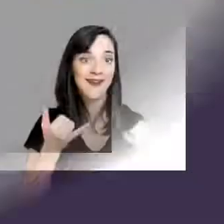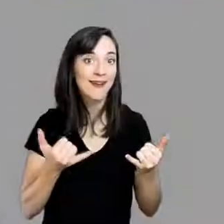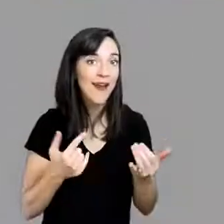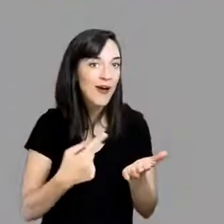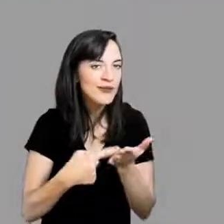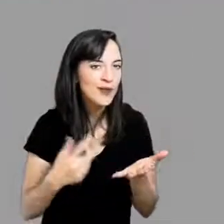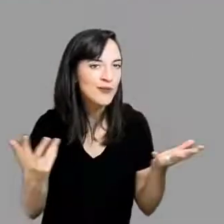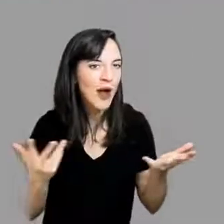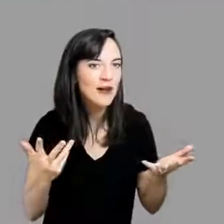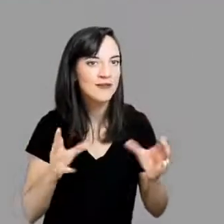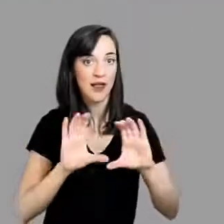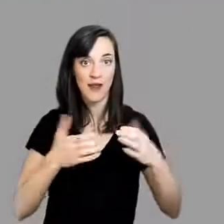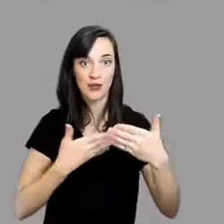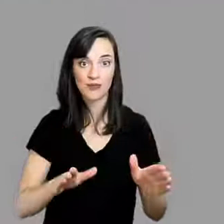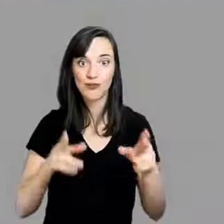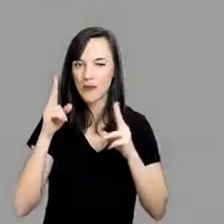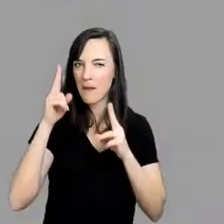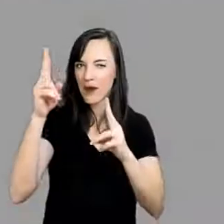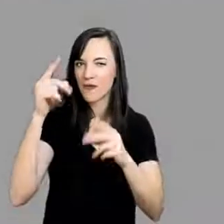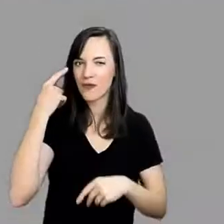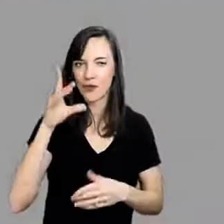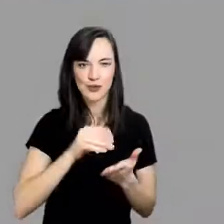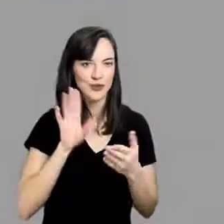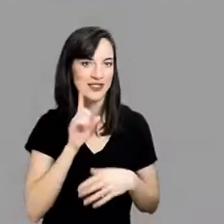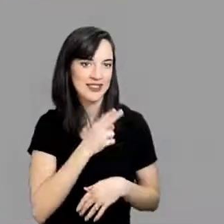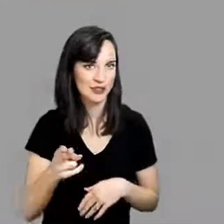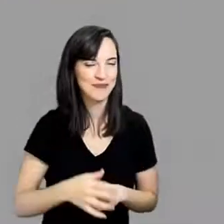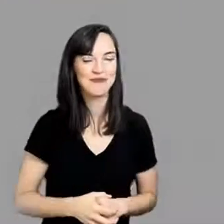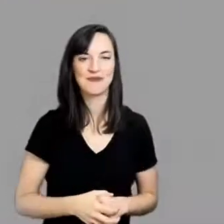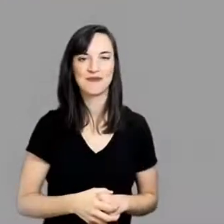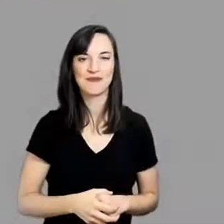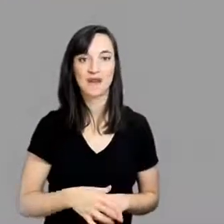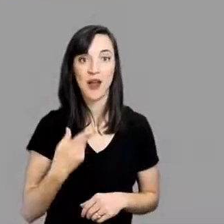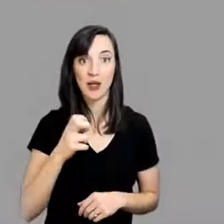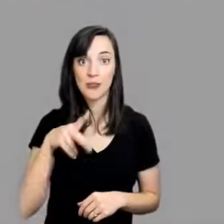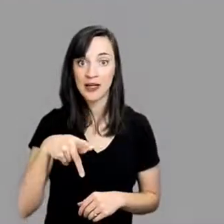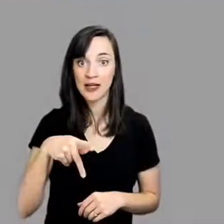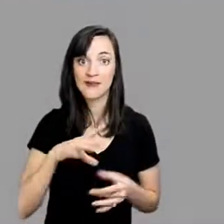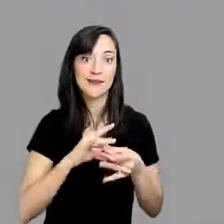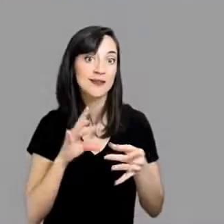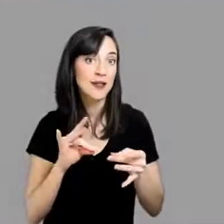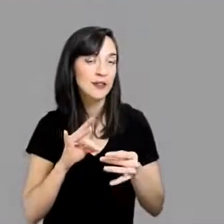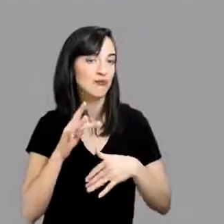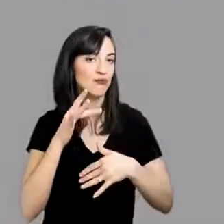Now, let's talk about how setting up a respectful classroom can impact a student who is DHH.